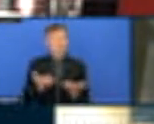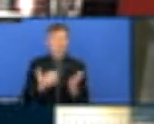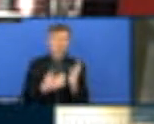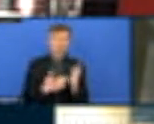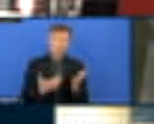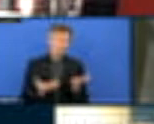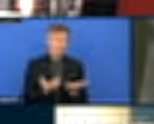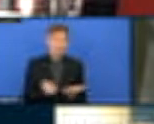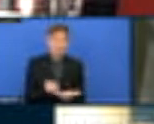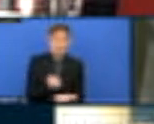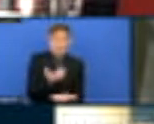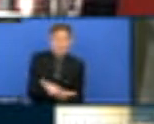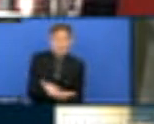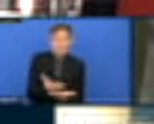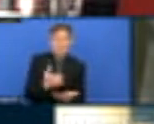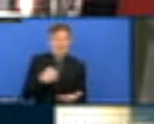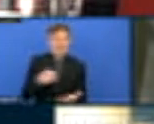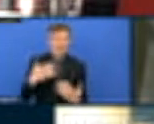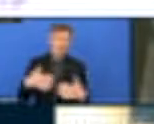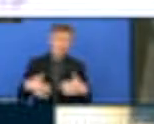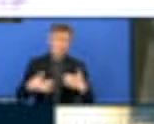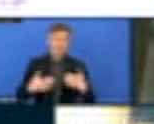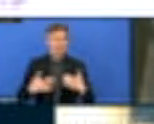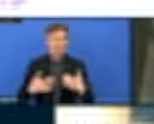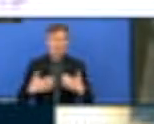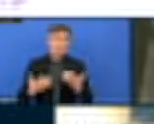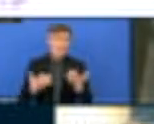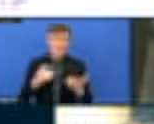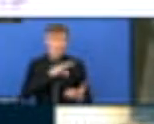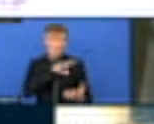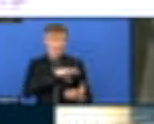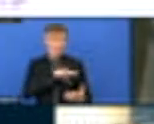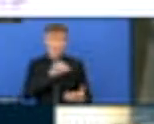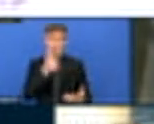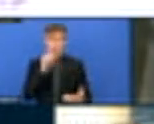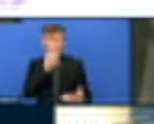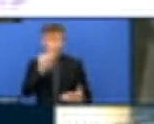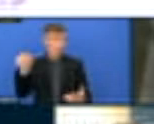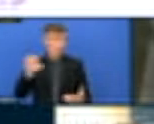Thank you. Final question here, very briefly.